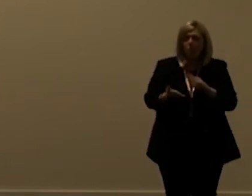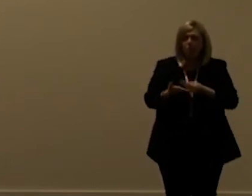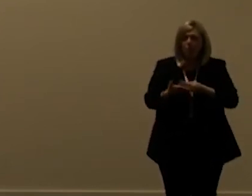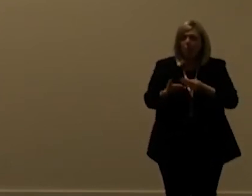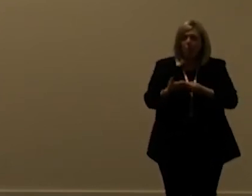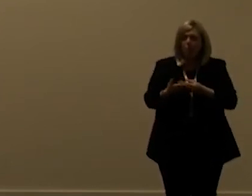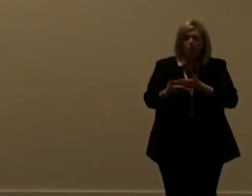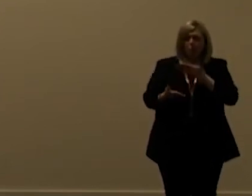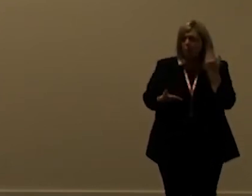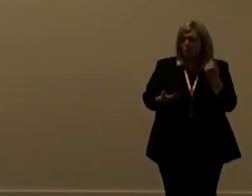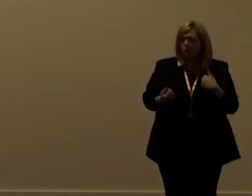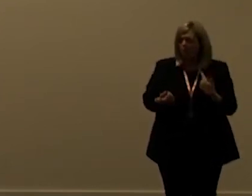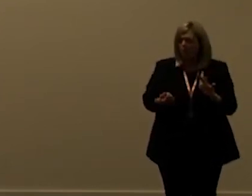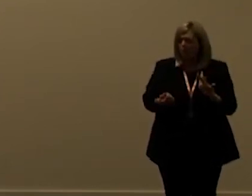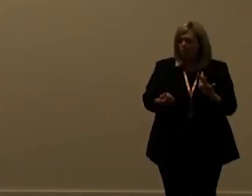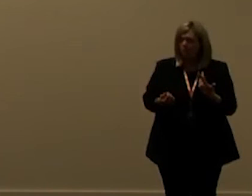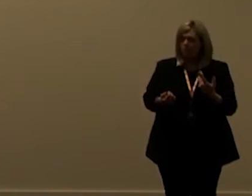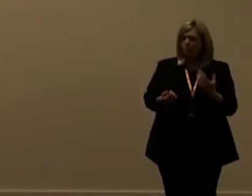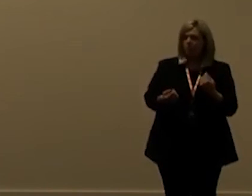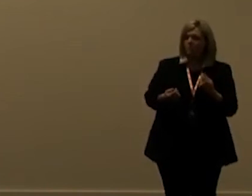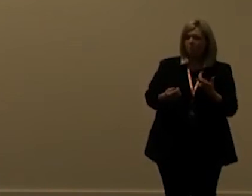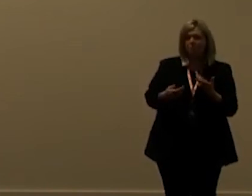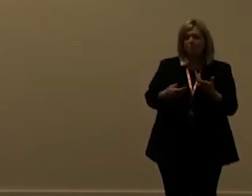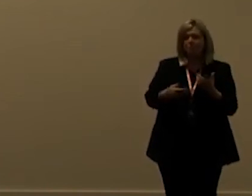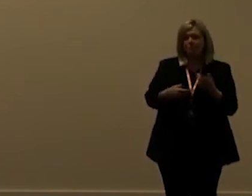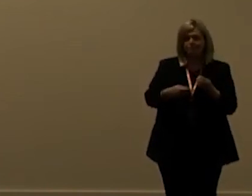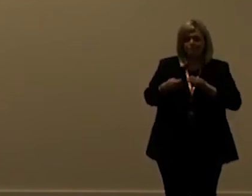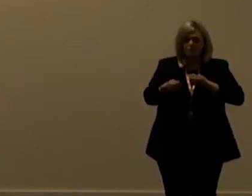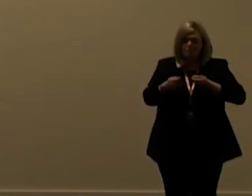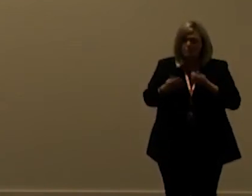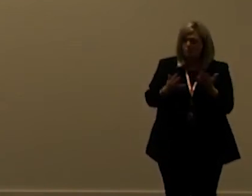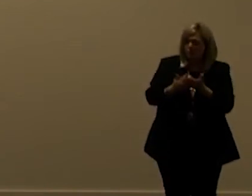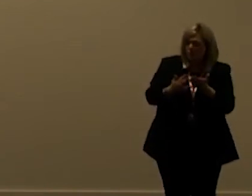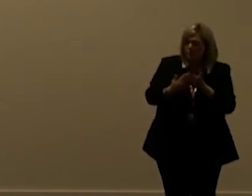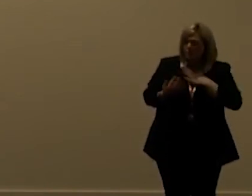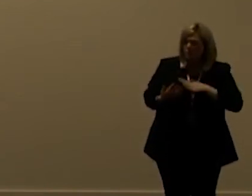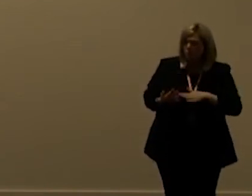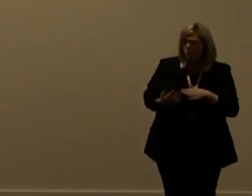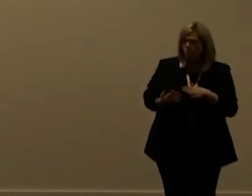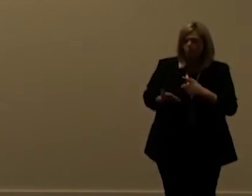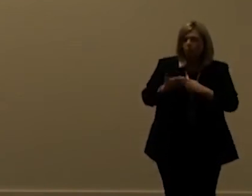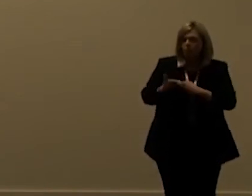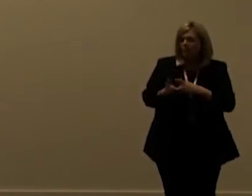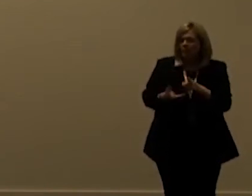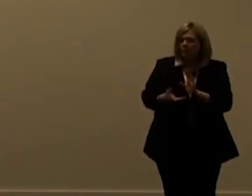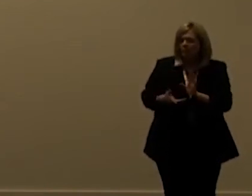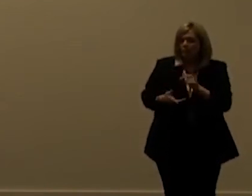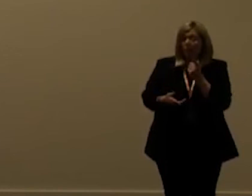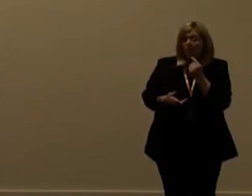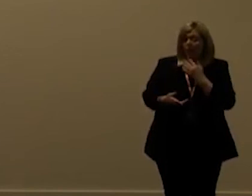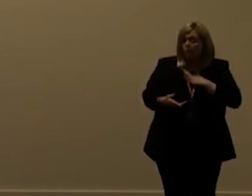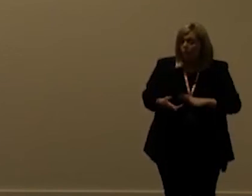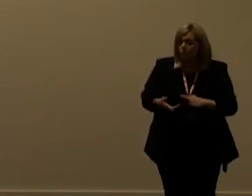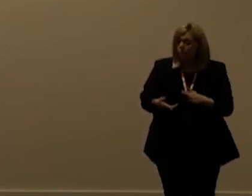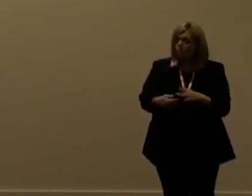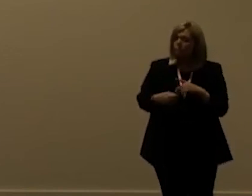anything and they can be they can have system administrator access if you like i don't recommend that you do but you can um and um